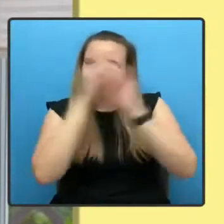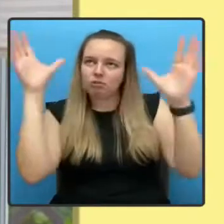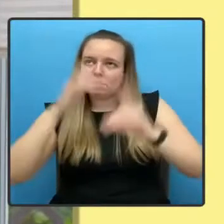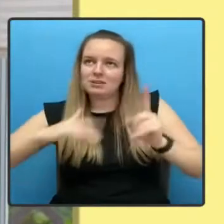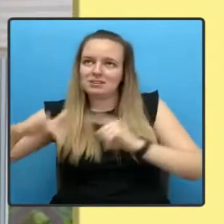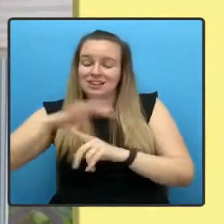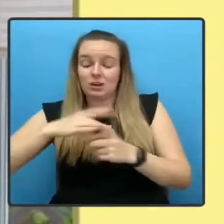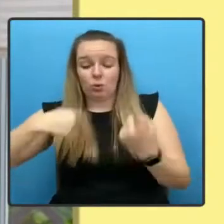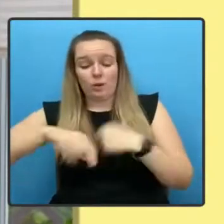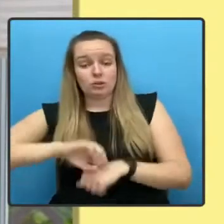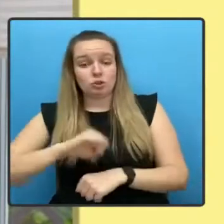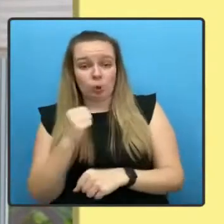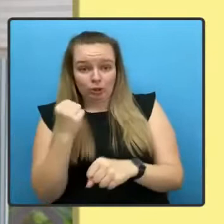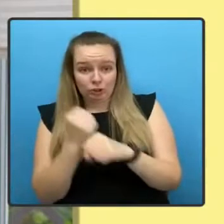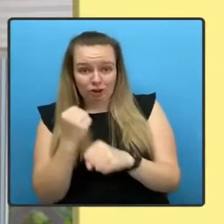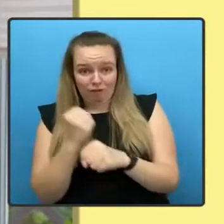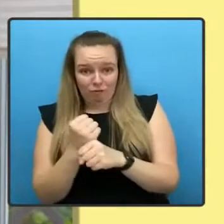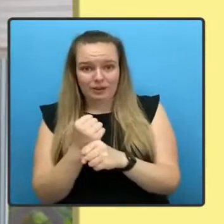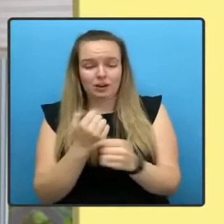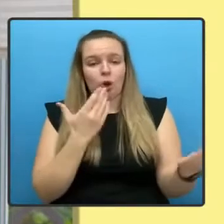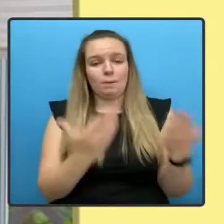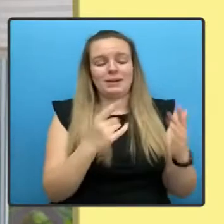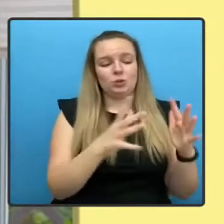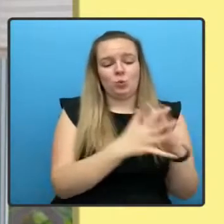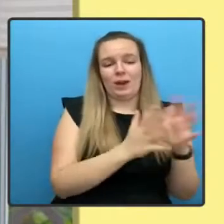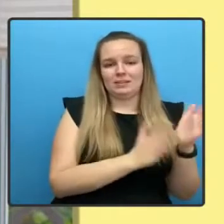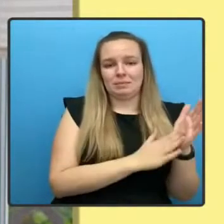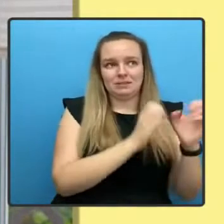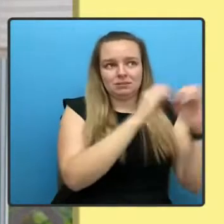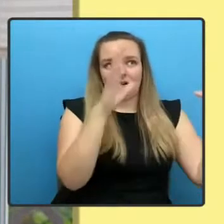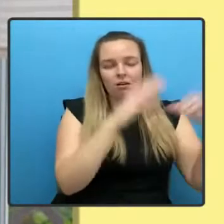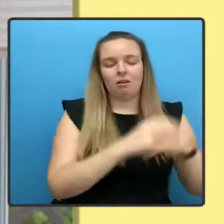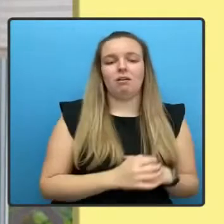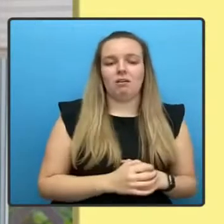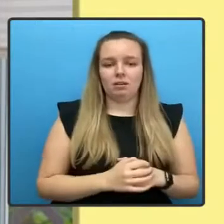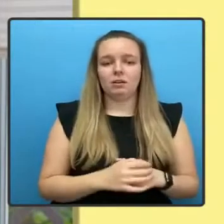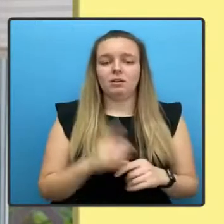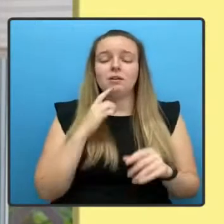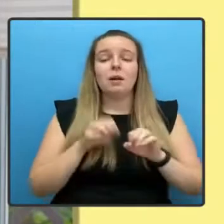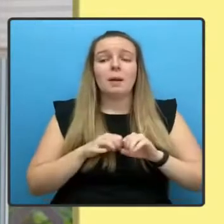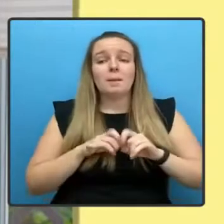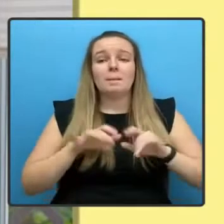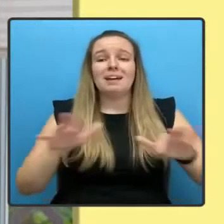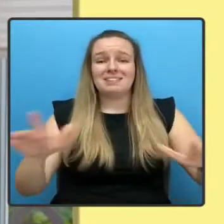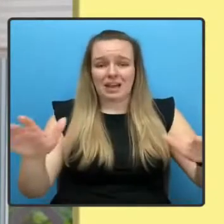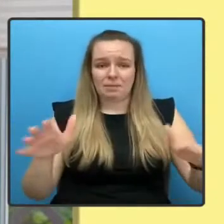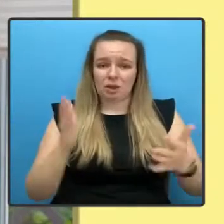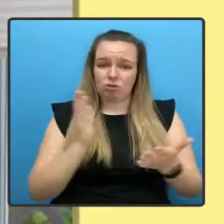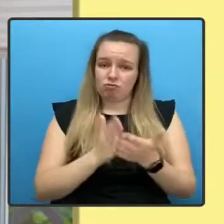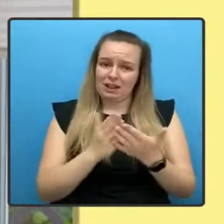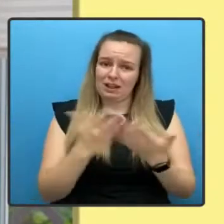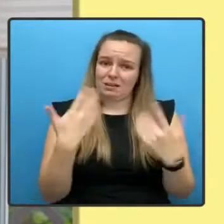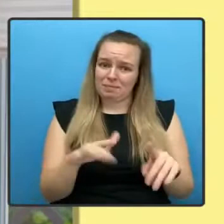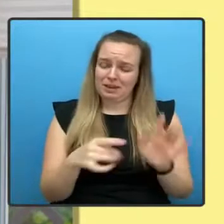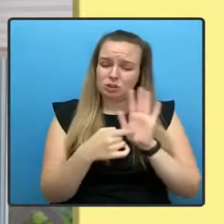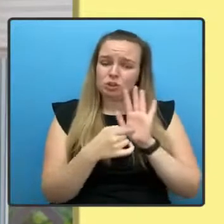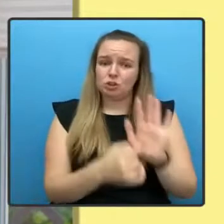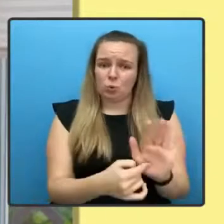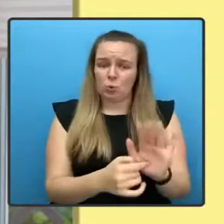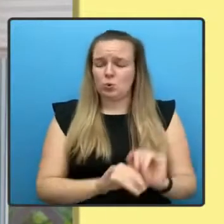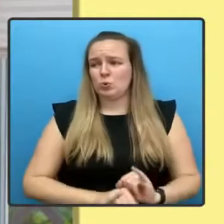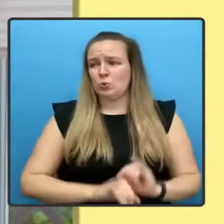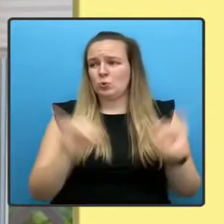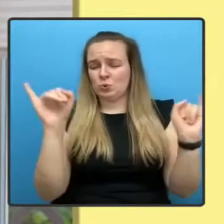from those at Westminster. The pandemic really has shone a harsh light on the deep inequalities